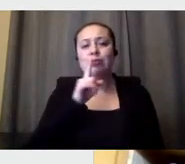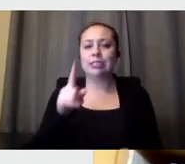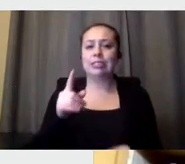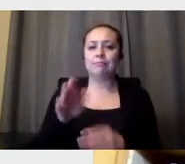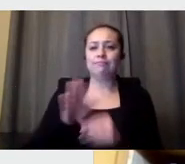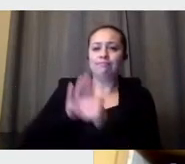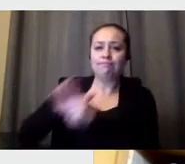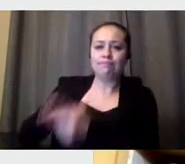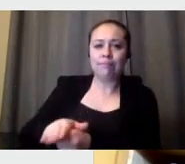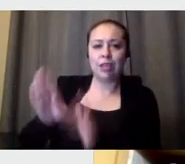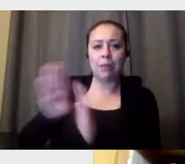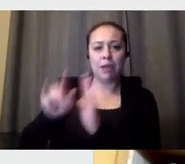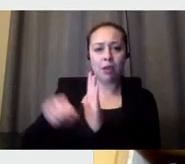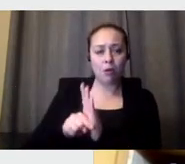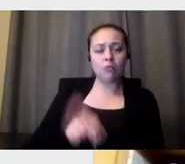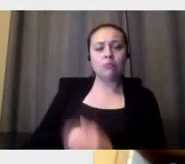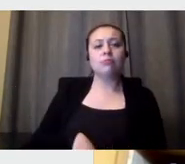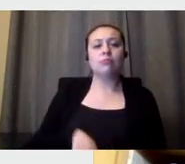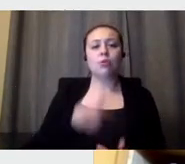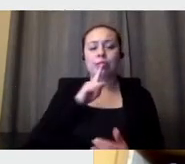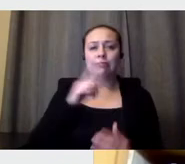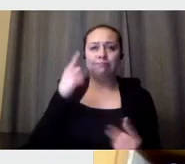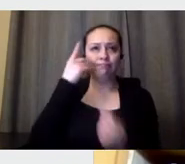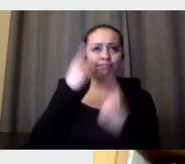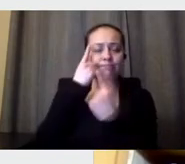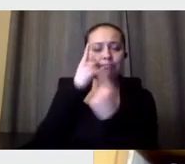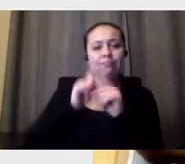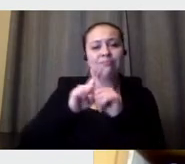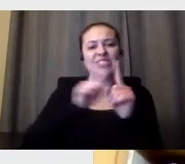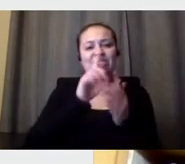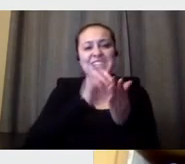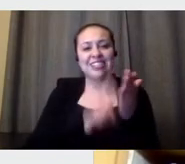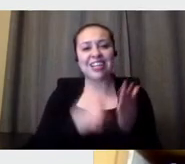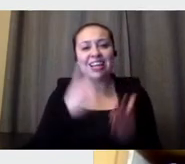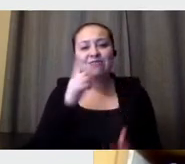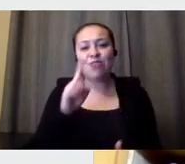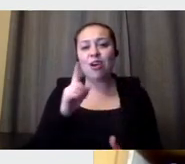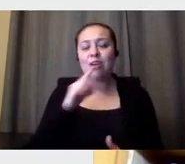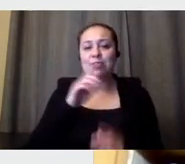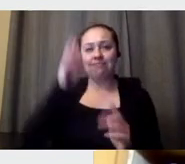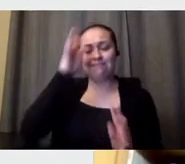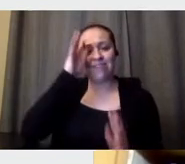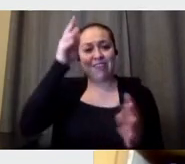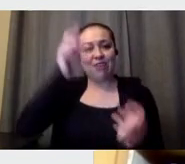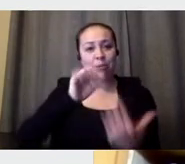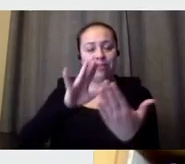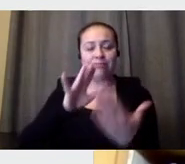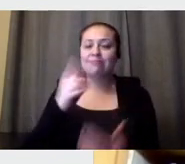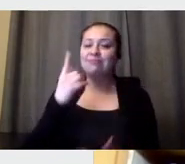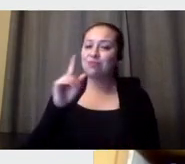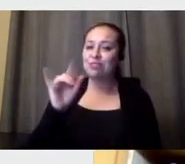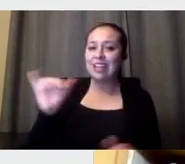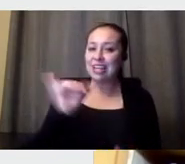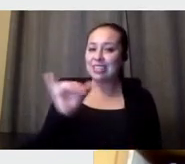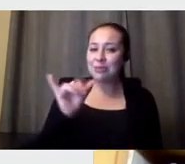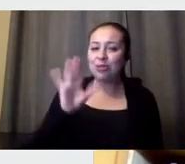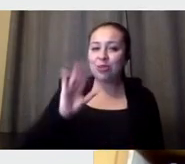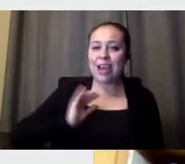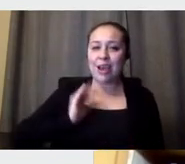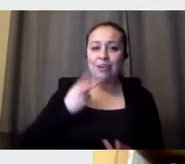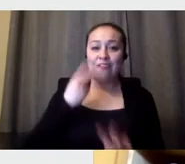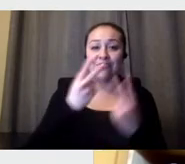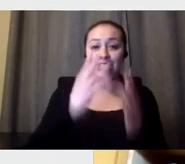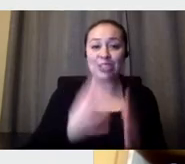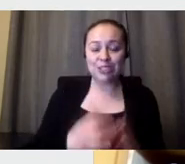help us to consider design in innovative ways, as our guest does tonight. The Vignelli's design is one philosophy